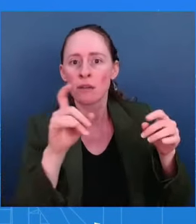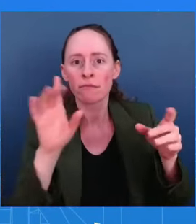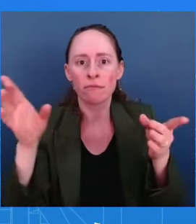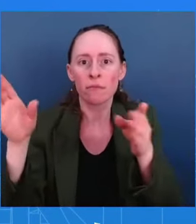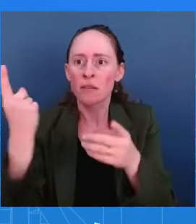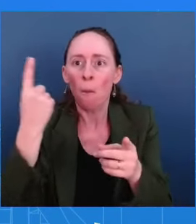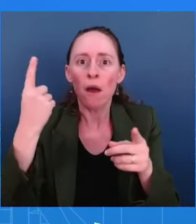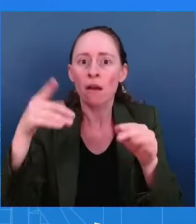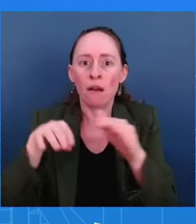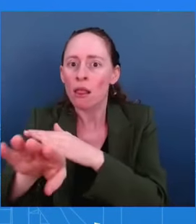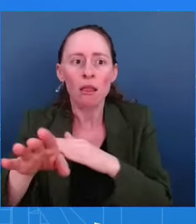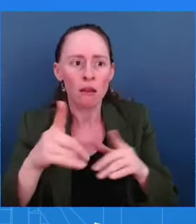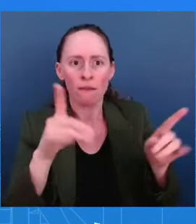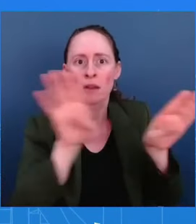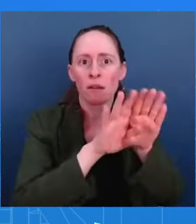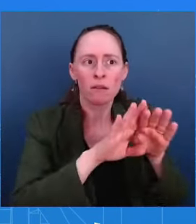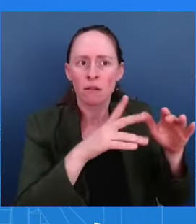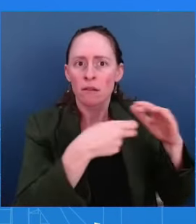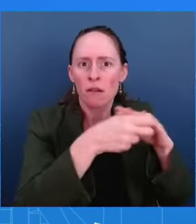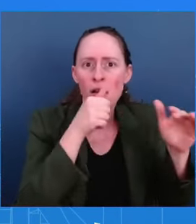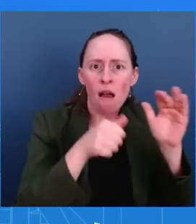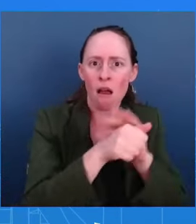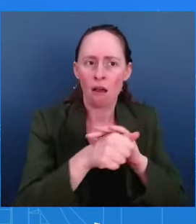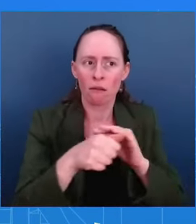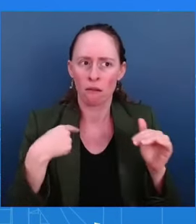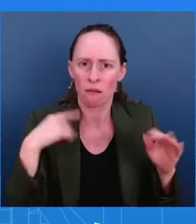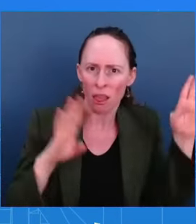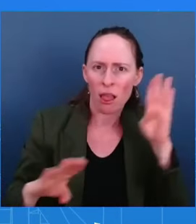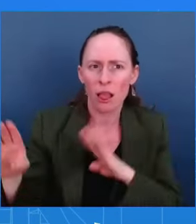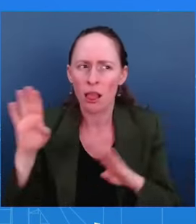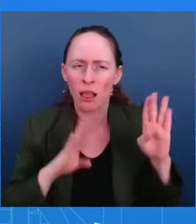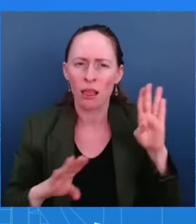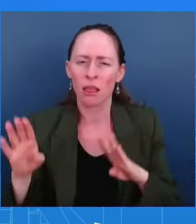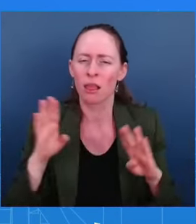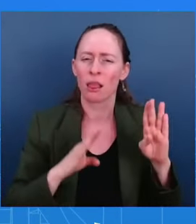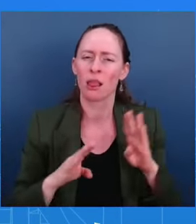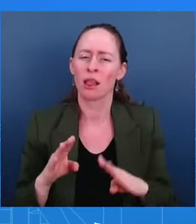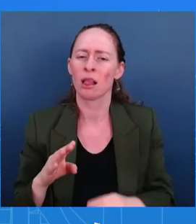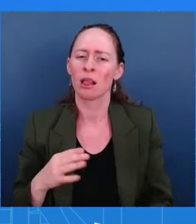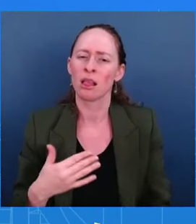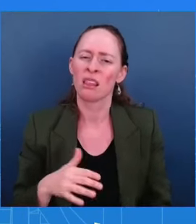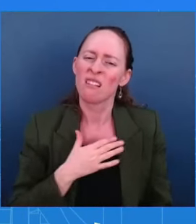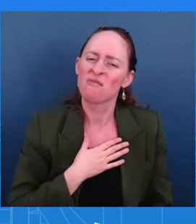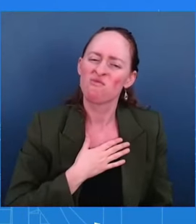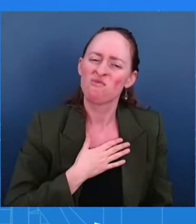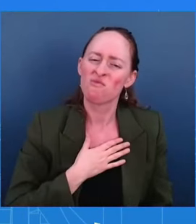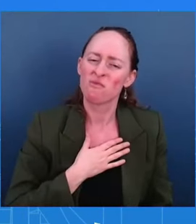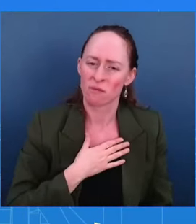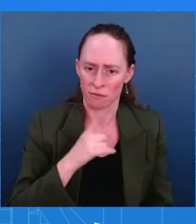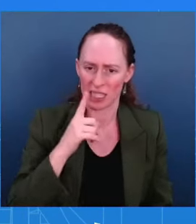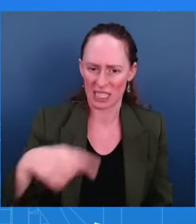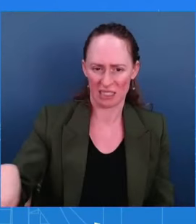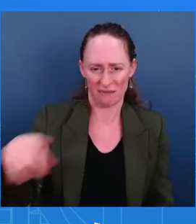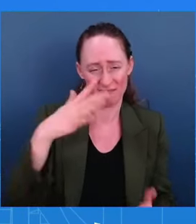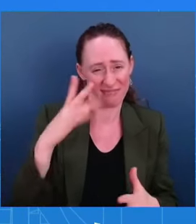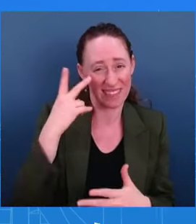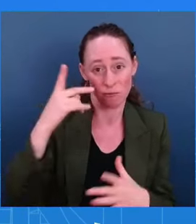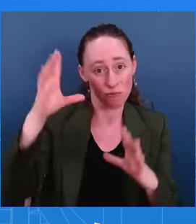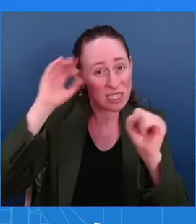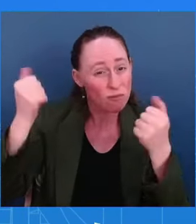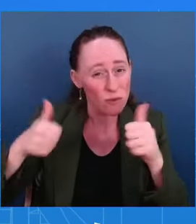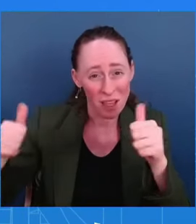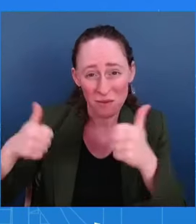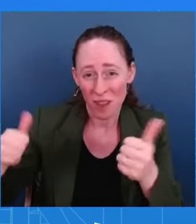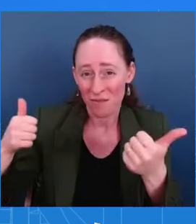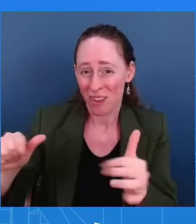people could be assured of and all they have to do is look at the President's action is that he's going to do everything that he can. But we need, we really